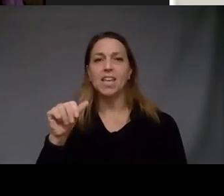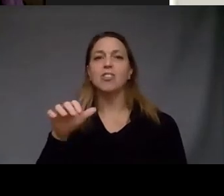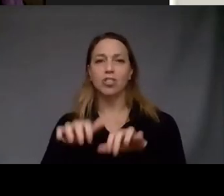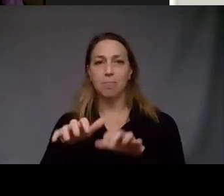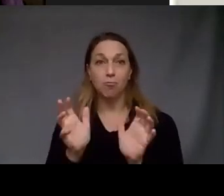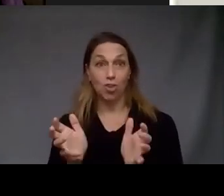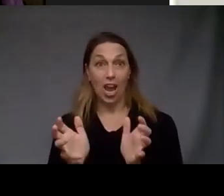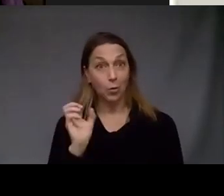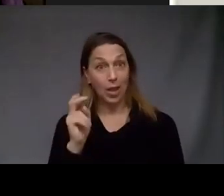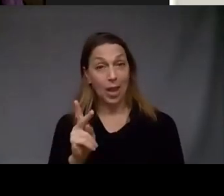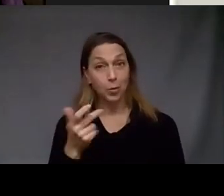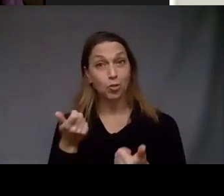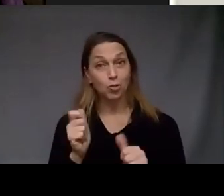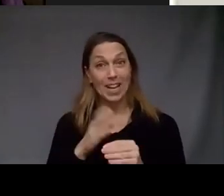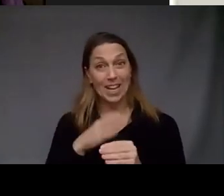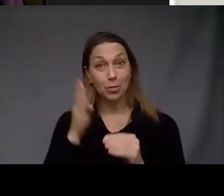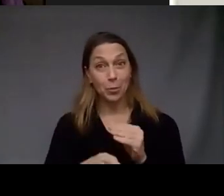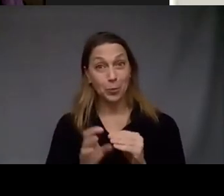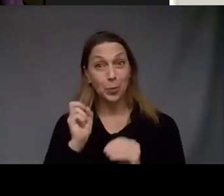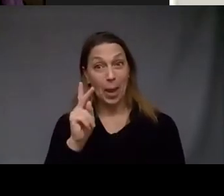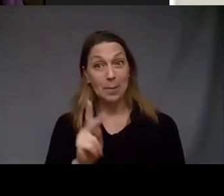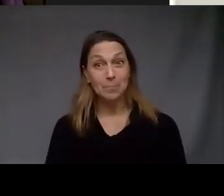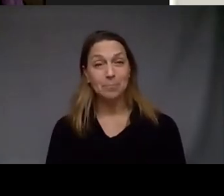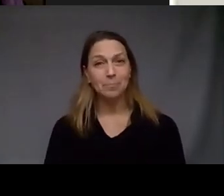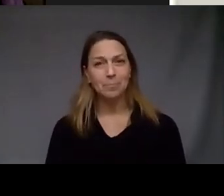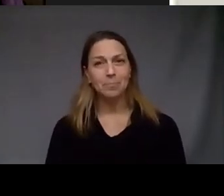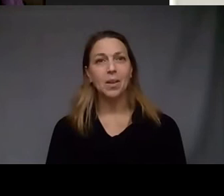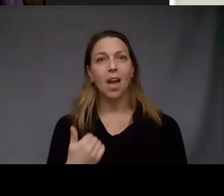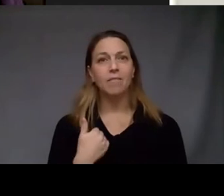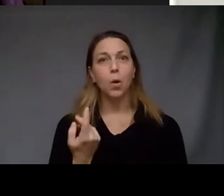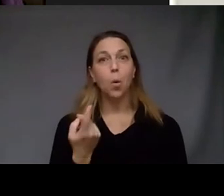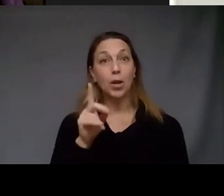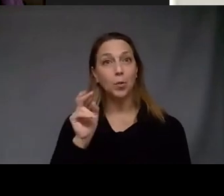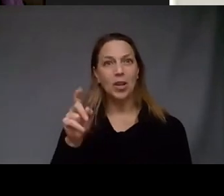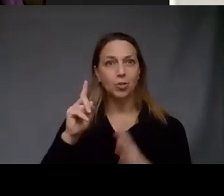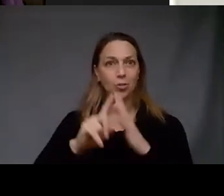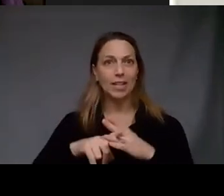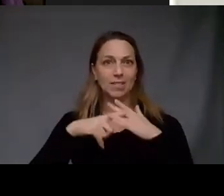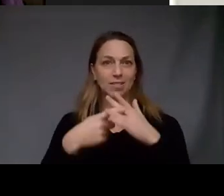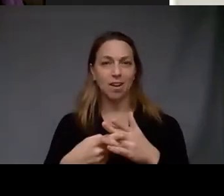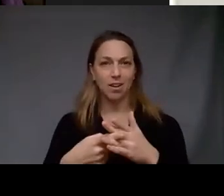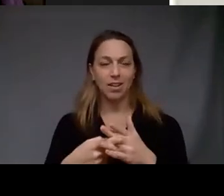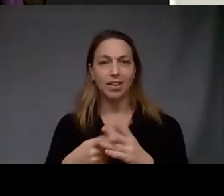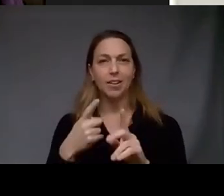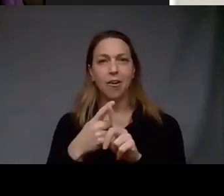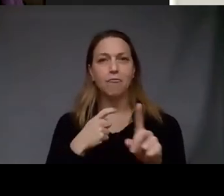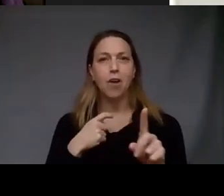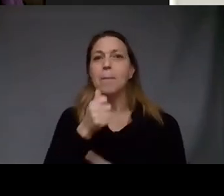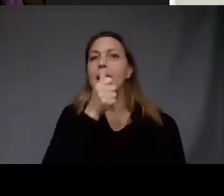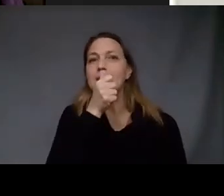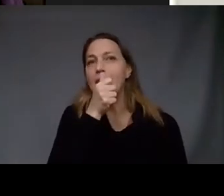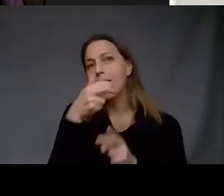try the time that we have left we have one question to kind of get us started from an anonymous